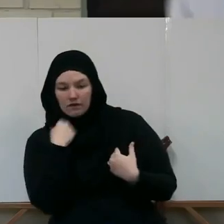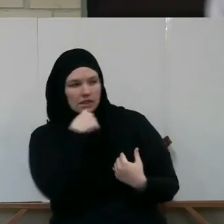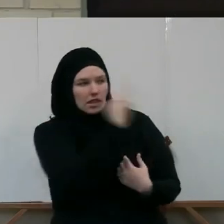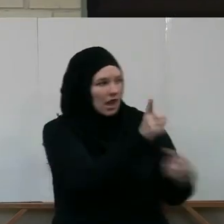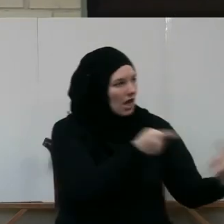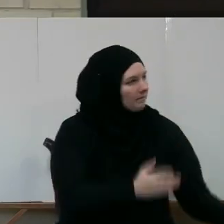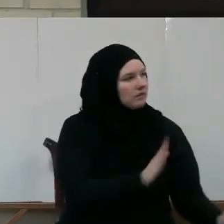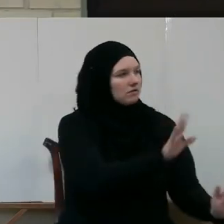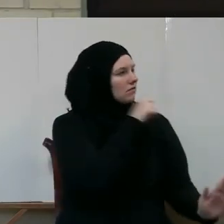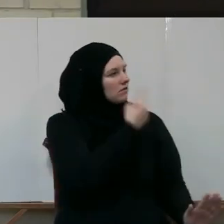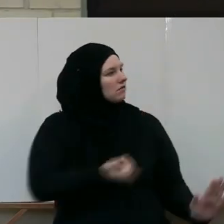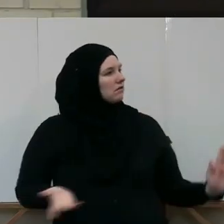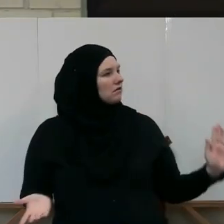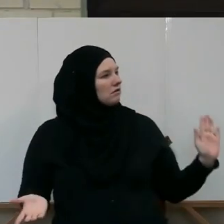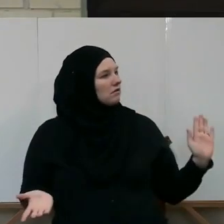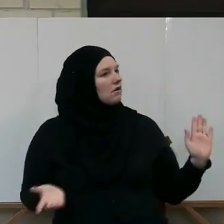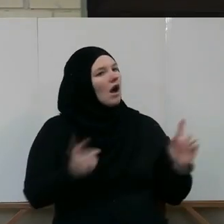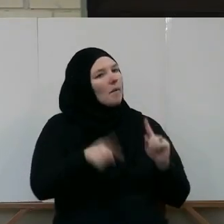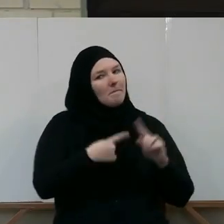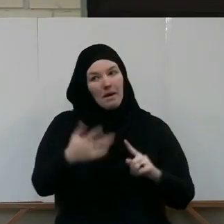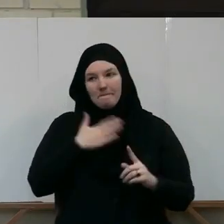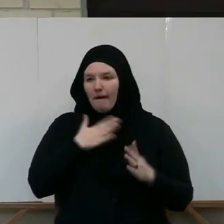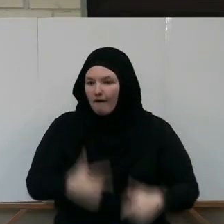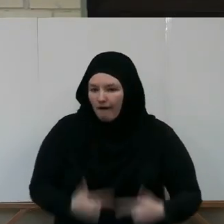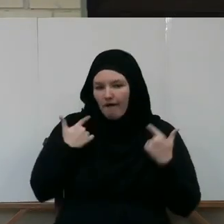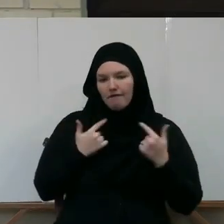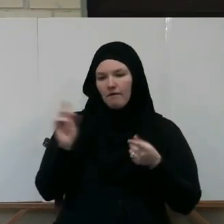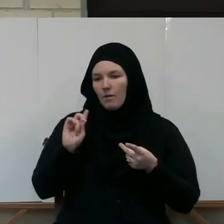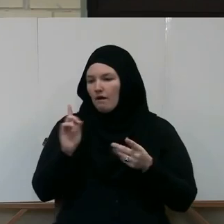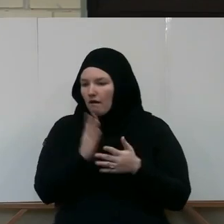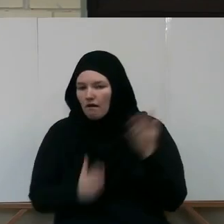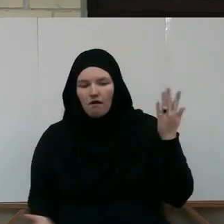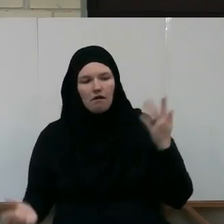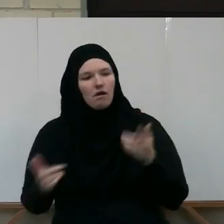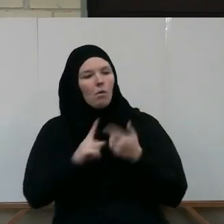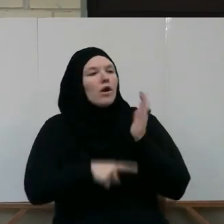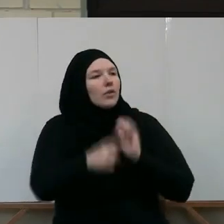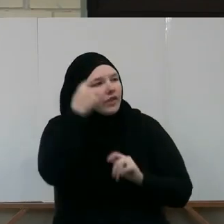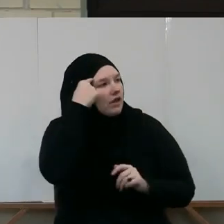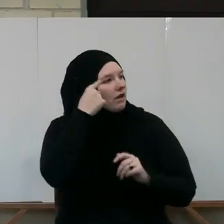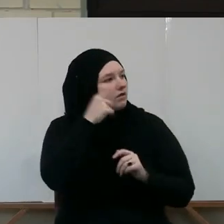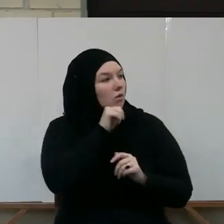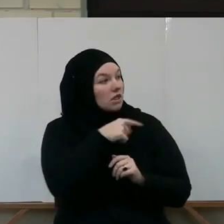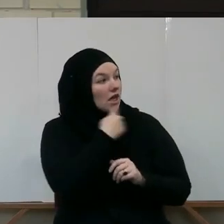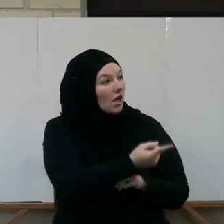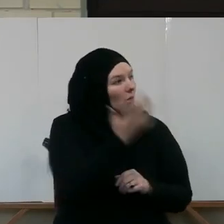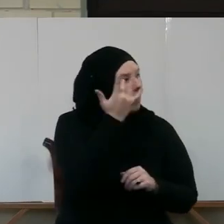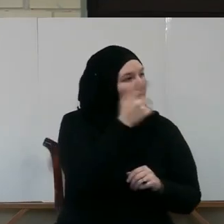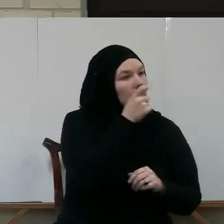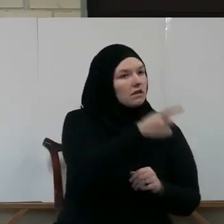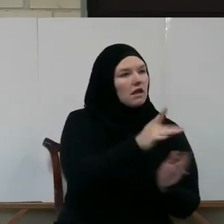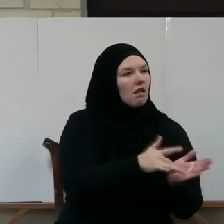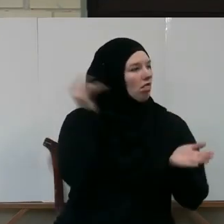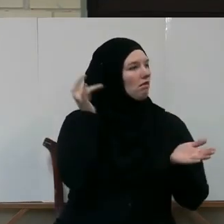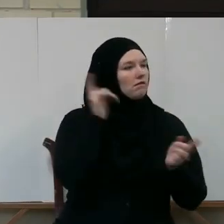information about what you're doing, where you are, what you think, because they will abuse it.